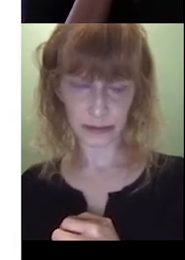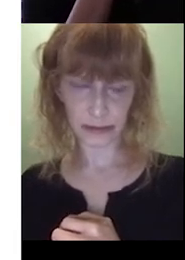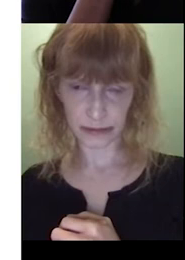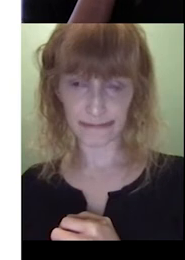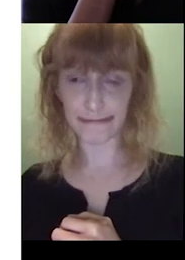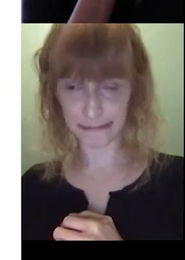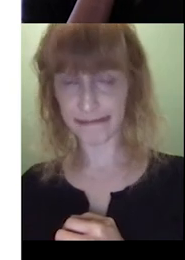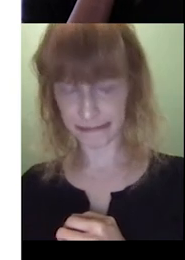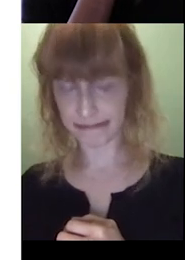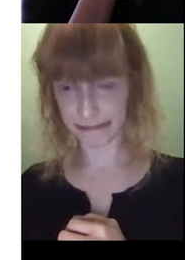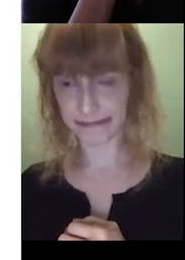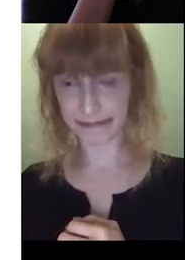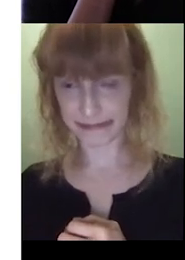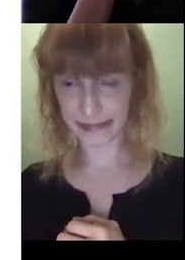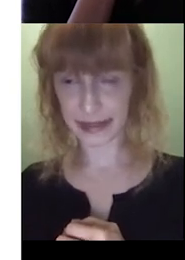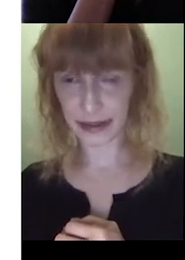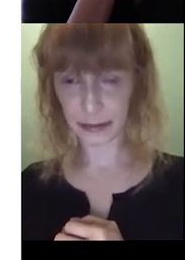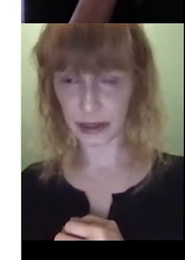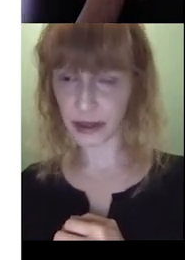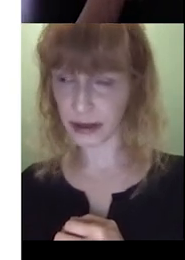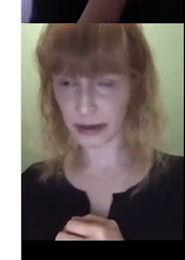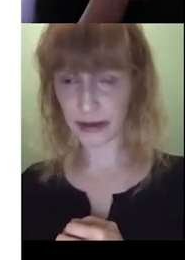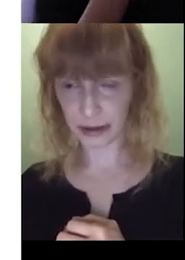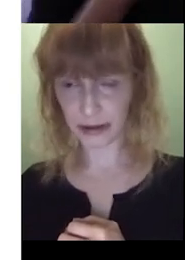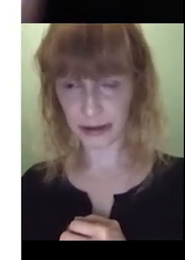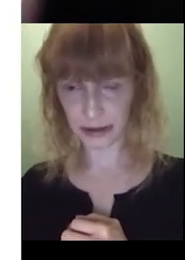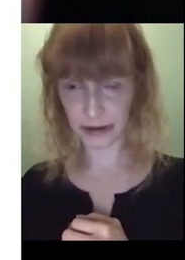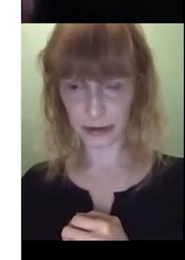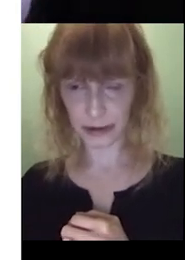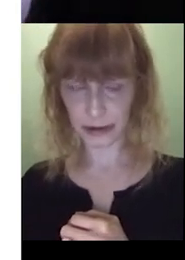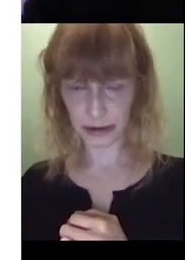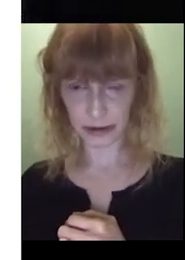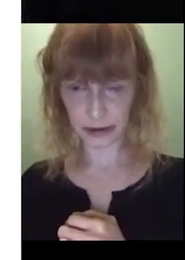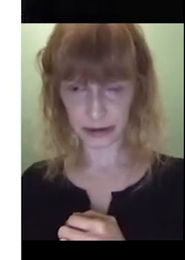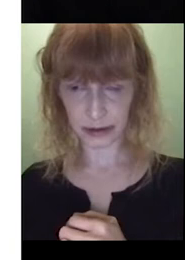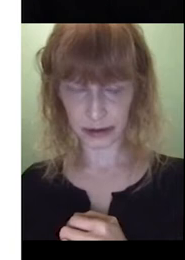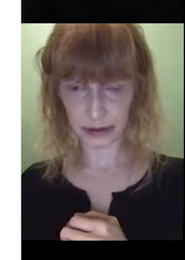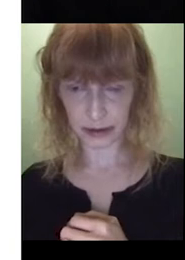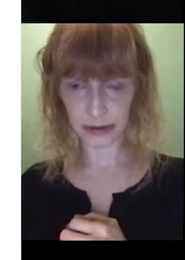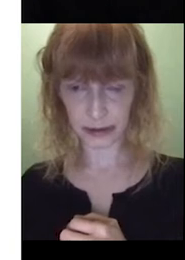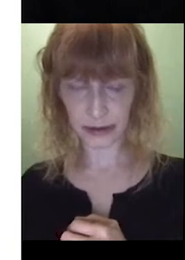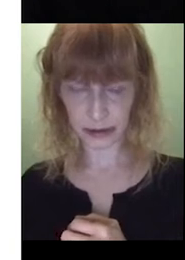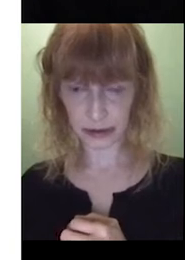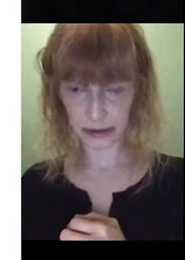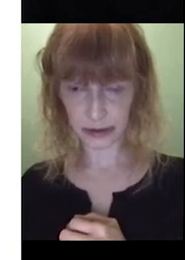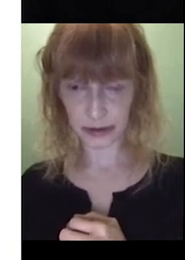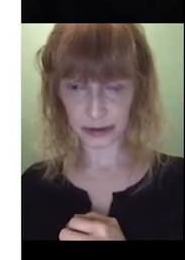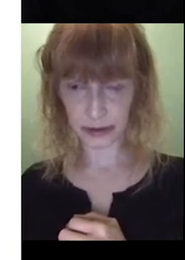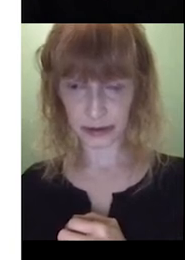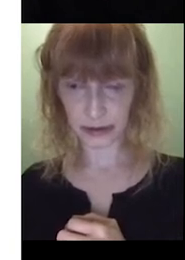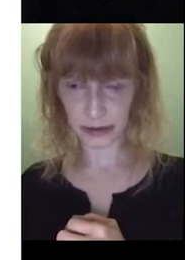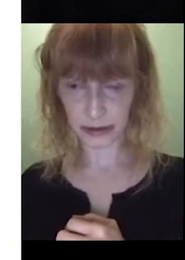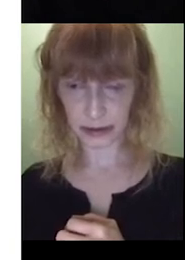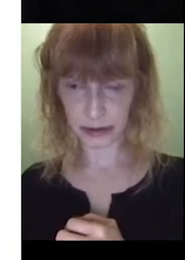do dog because Spot is a dog. Yeah. So, again, there's a number of things to consider always. And Jennifer,